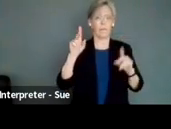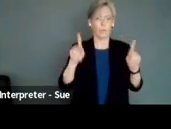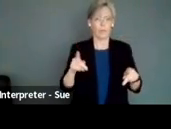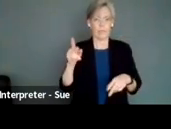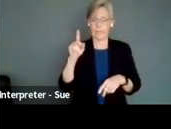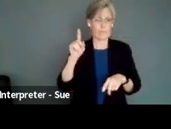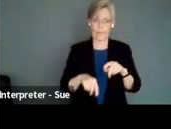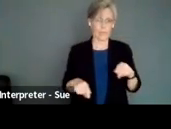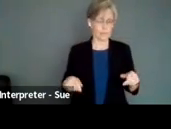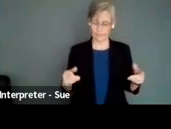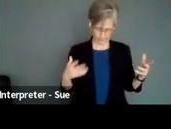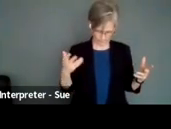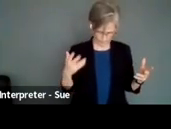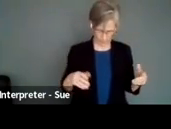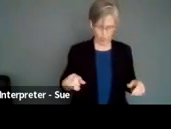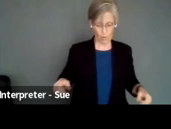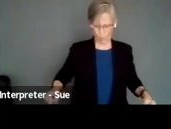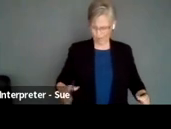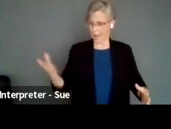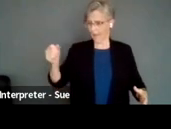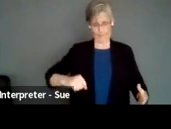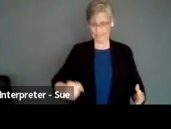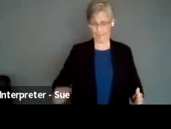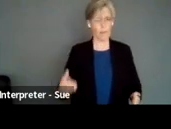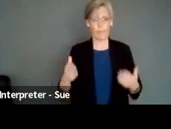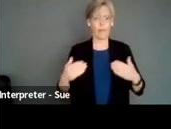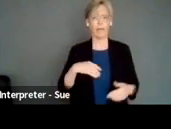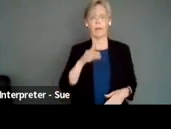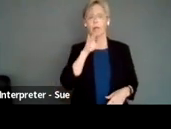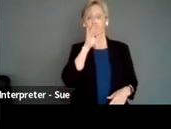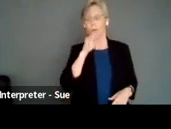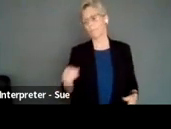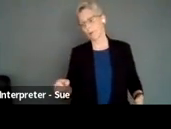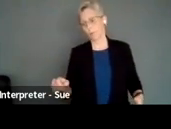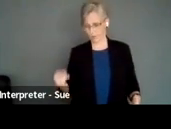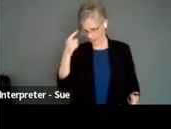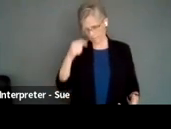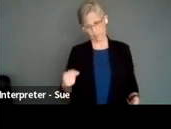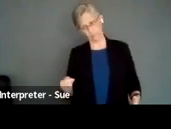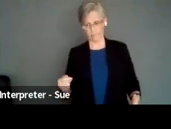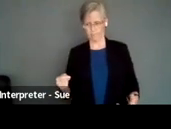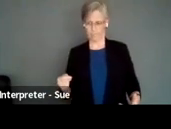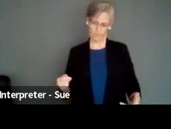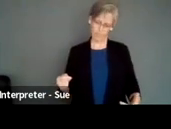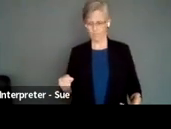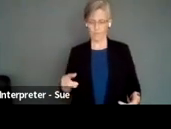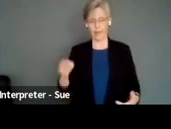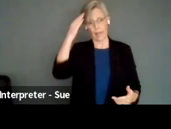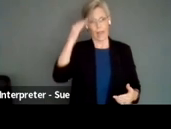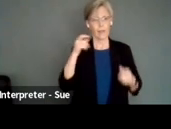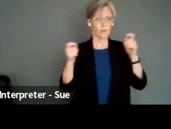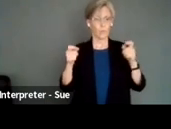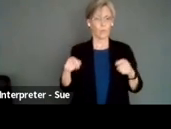their, what do they call wheelchairs with their hands, they might have a voice control or a head control. If people have head controls,